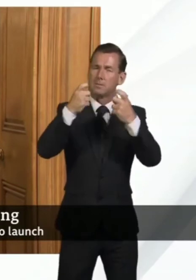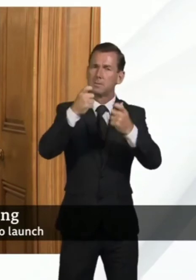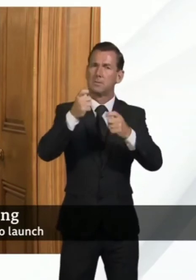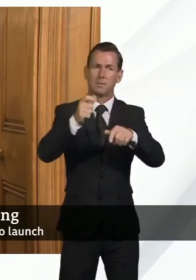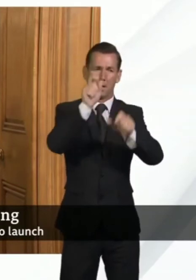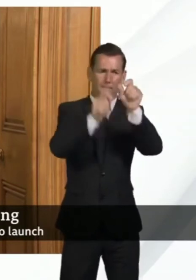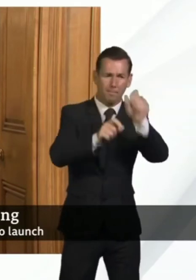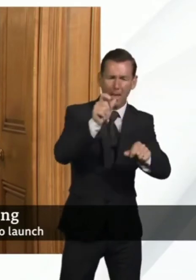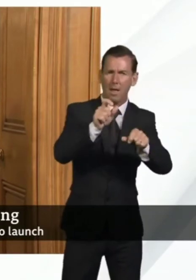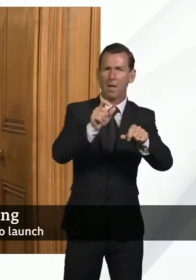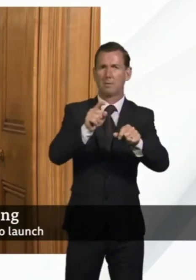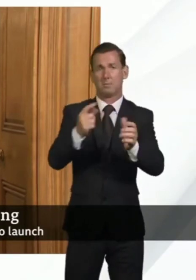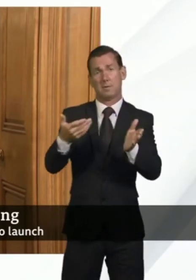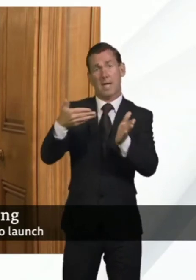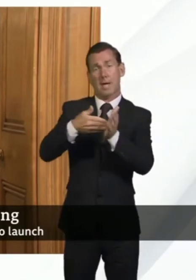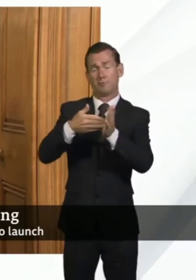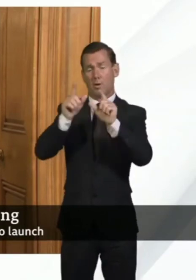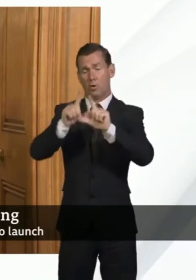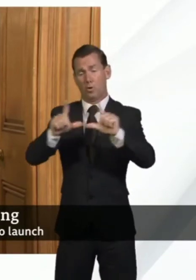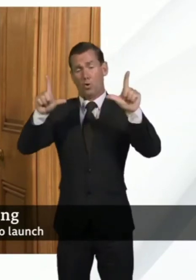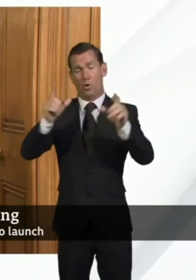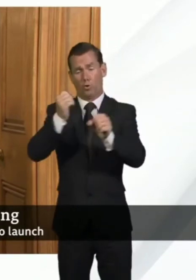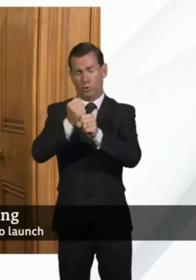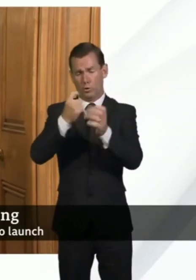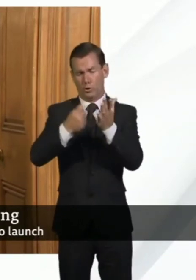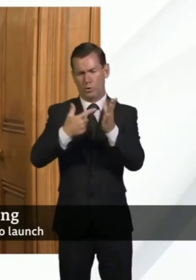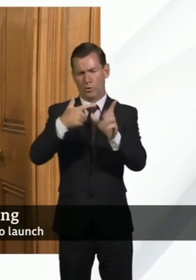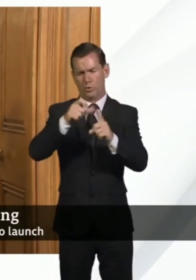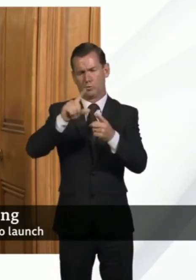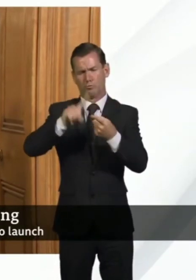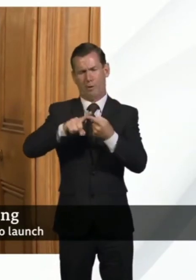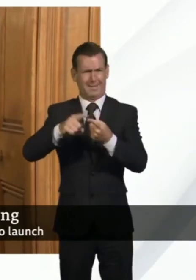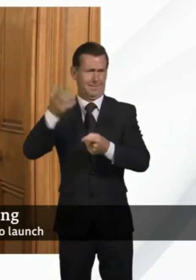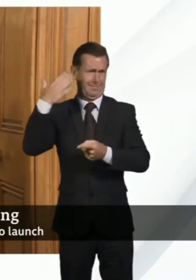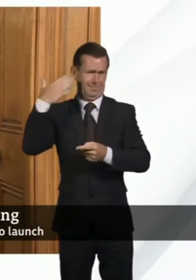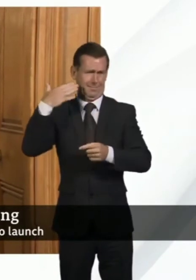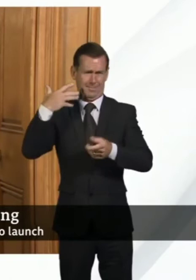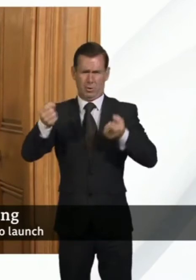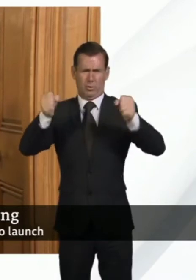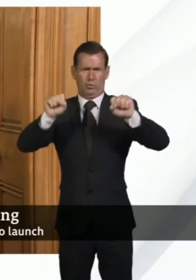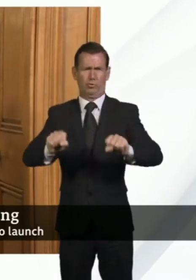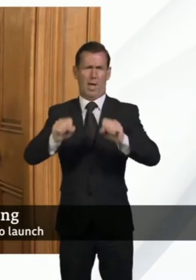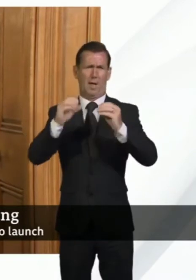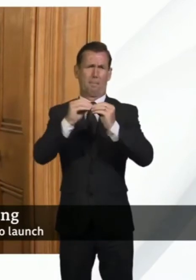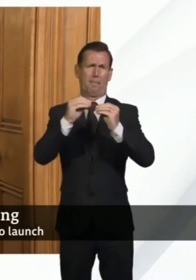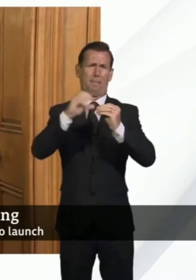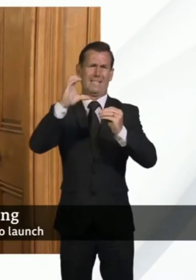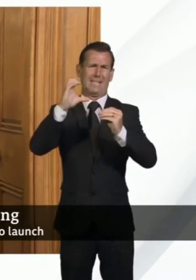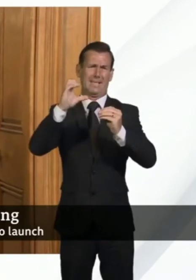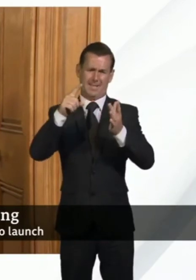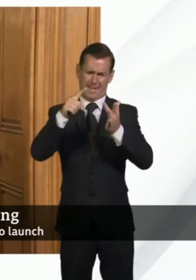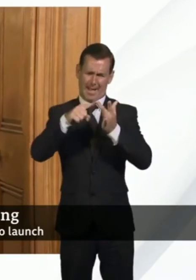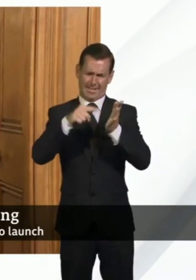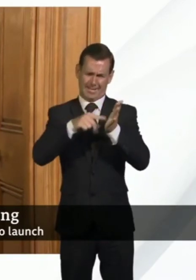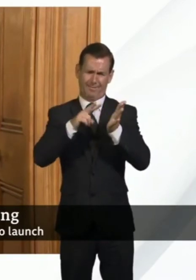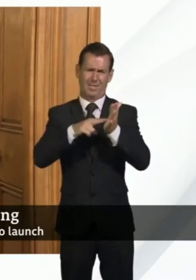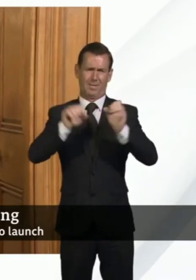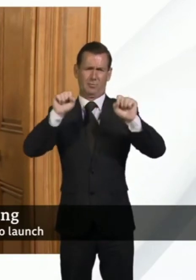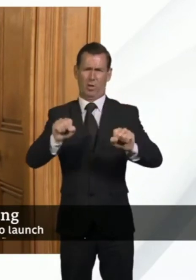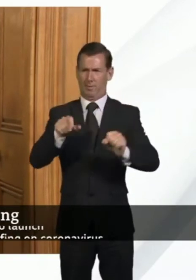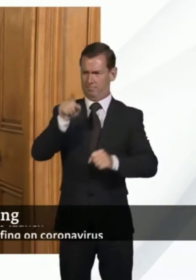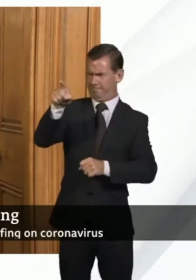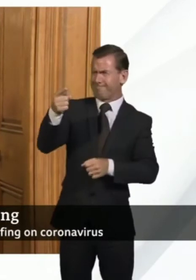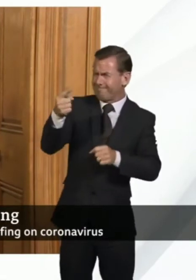Similarly, Lord Grade, former chairman of both the BBC and ITV, will provide an insight as to how we get our creative media